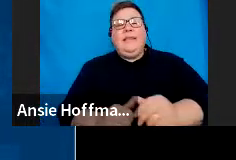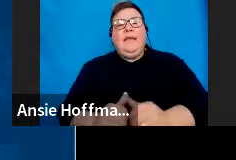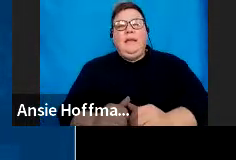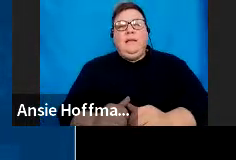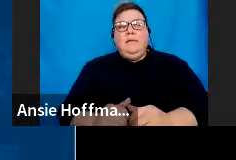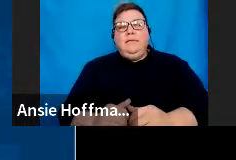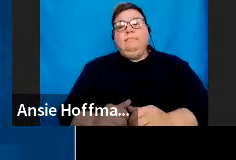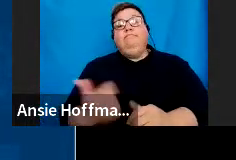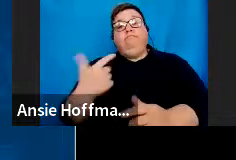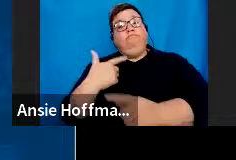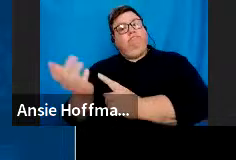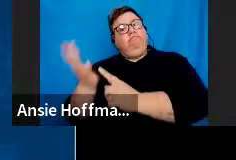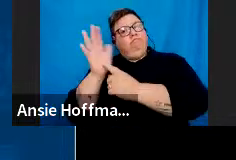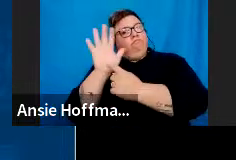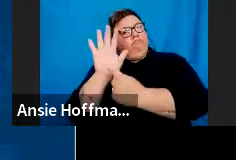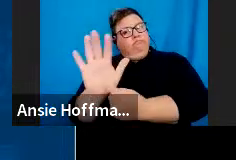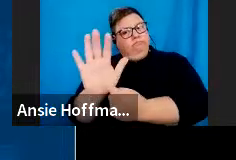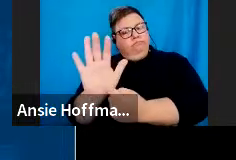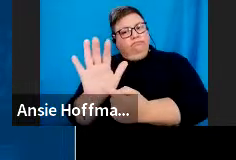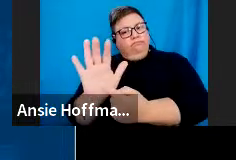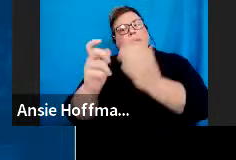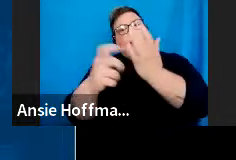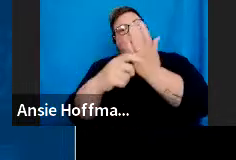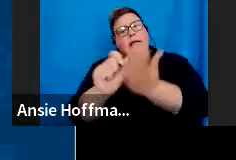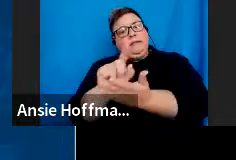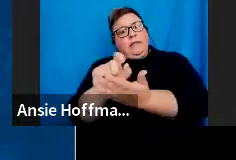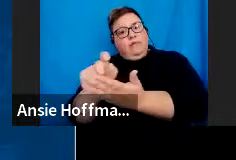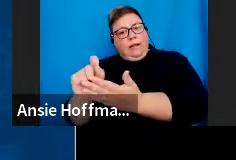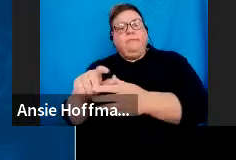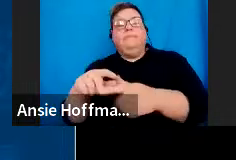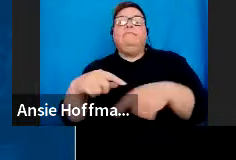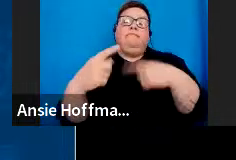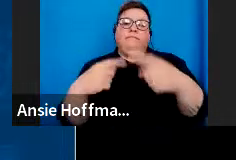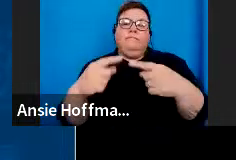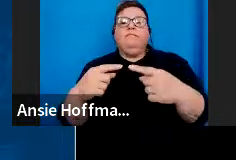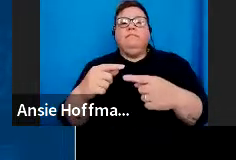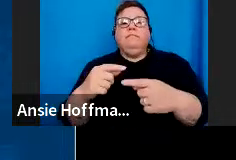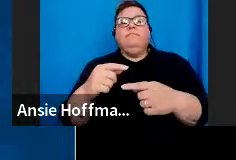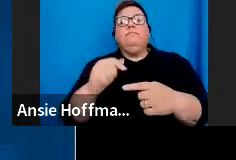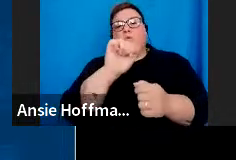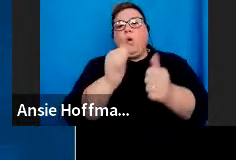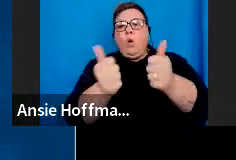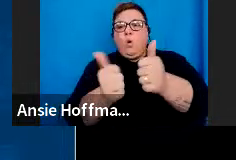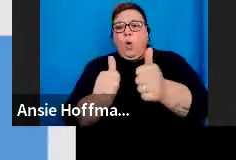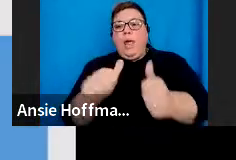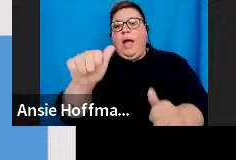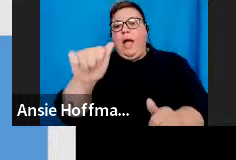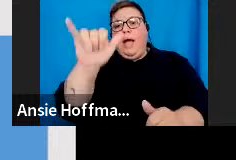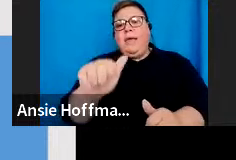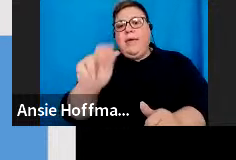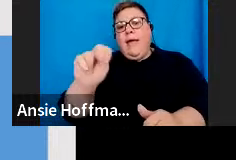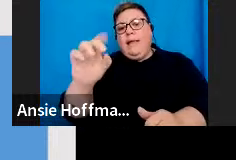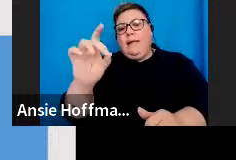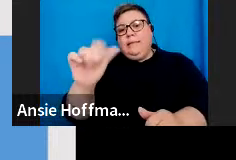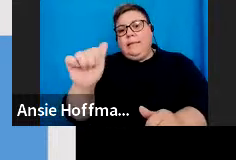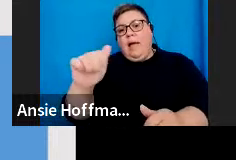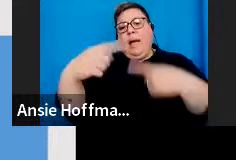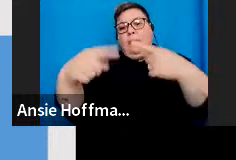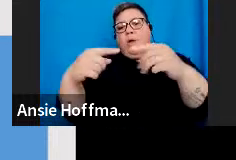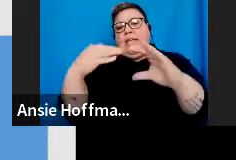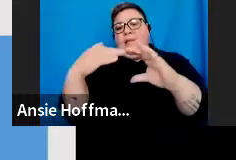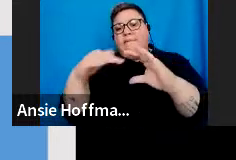presentation on the tax directors, and it will then be followed by my colleague, Ayanda, with the e-filing. So,